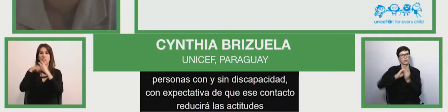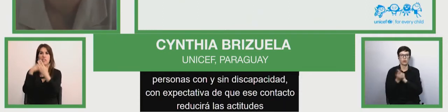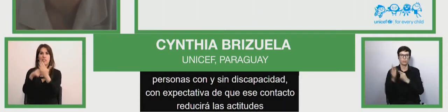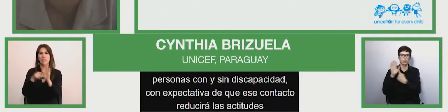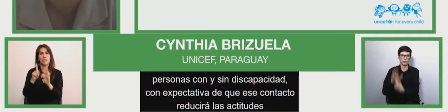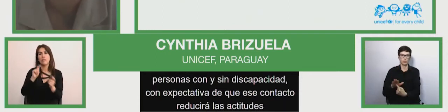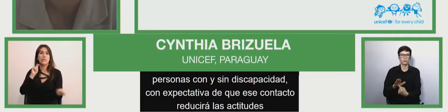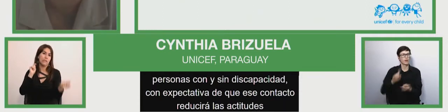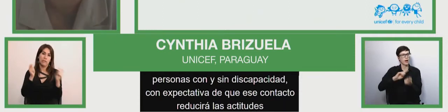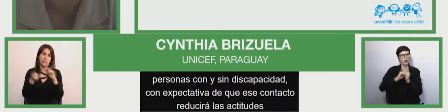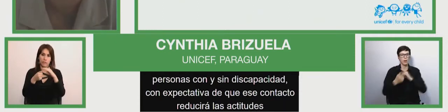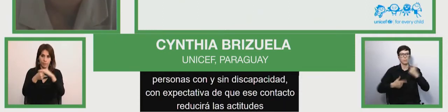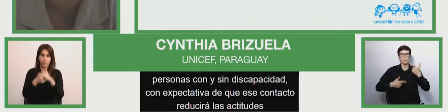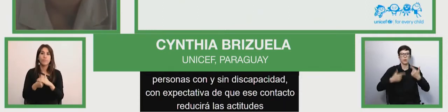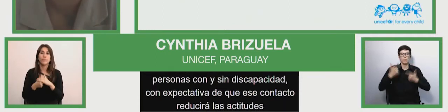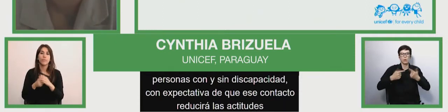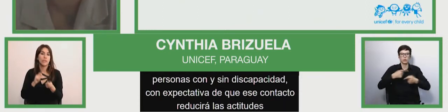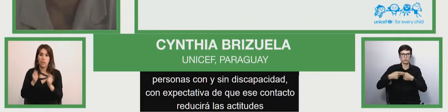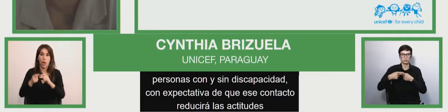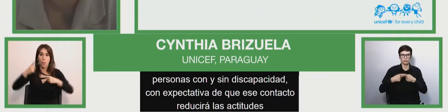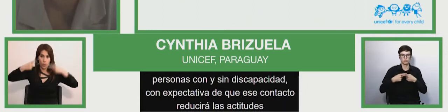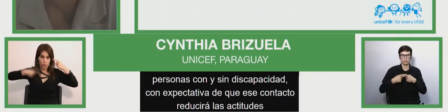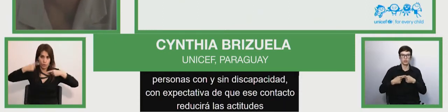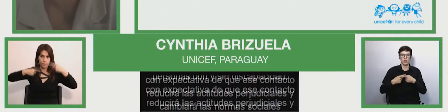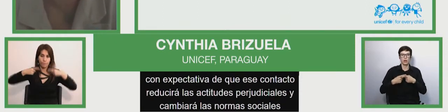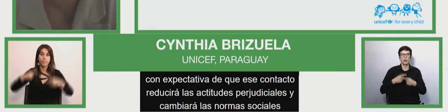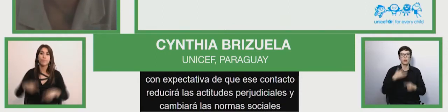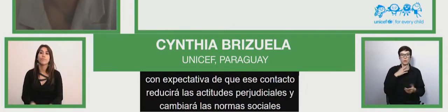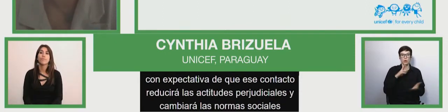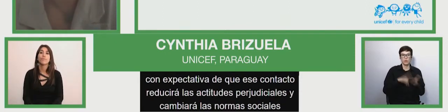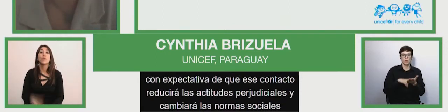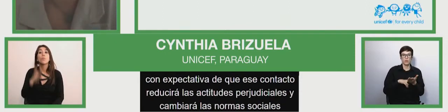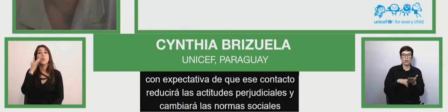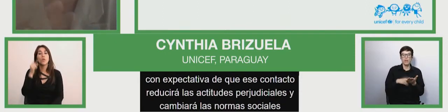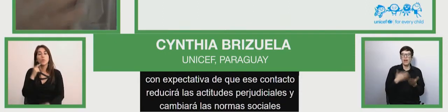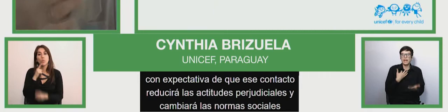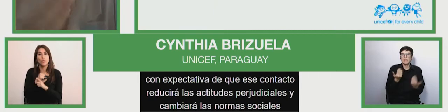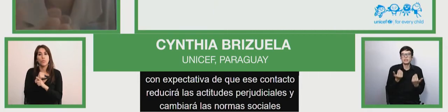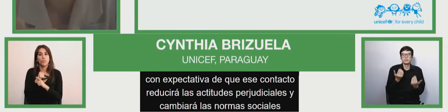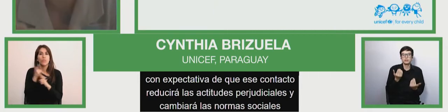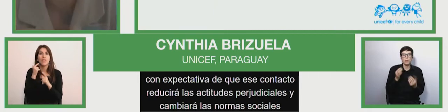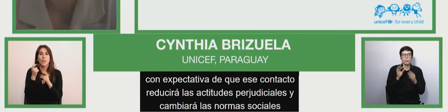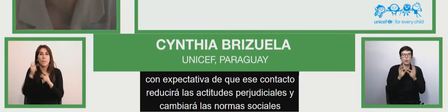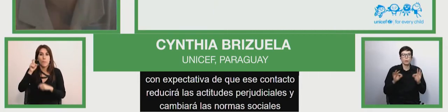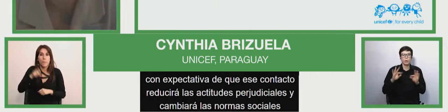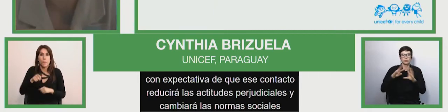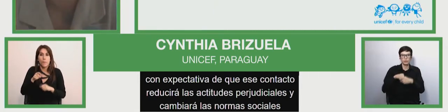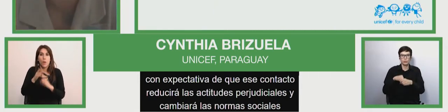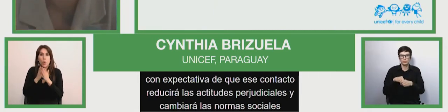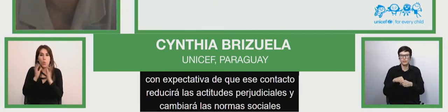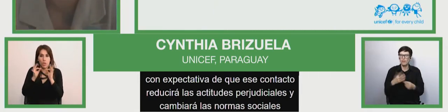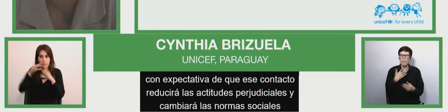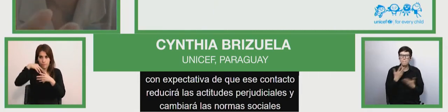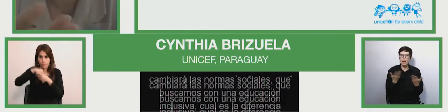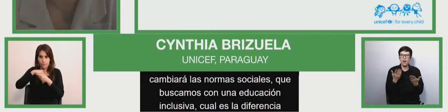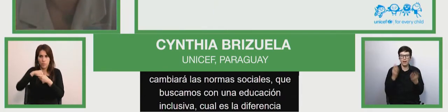for the exclusion education what is the difference that we're seeing why change the focus the medical focus to